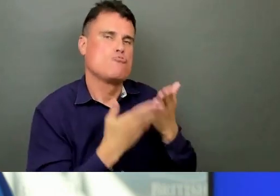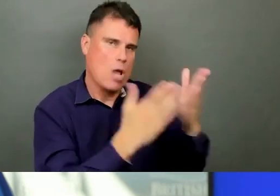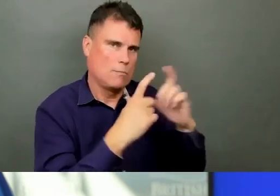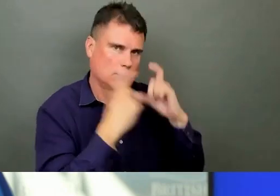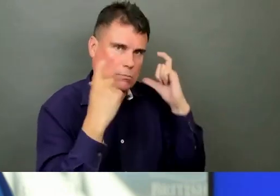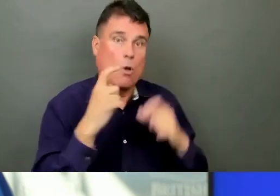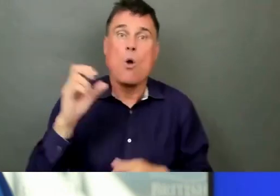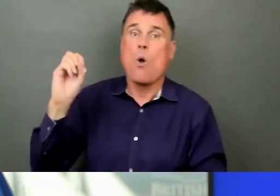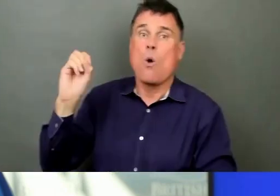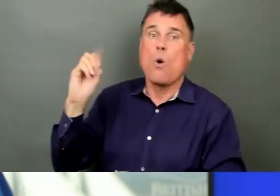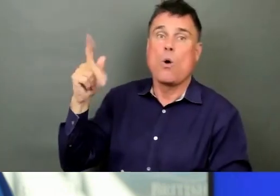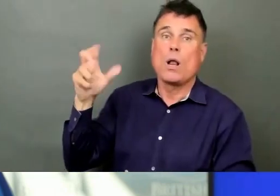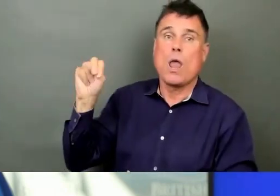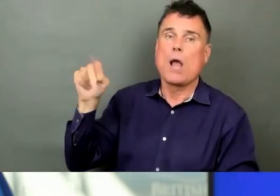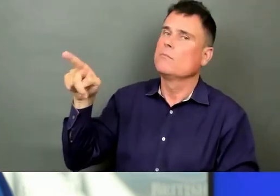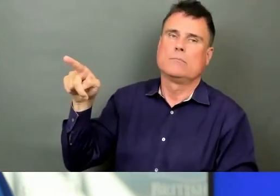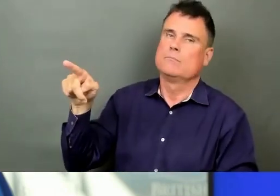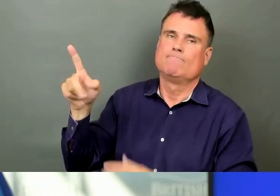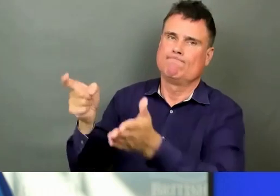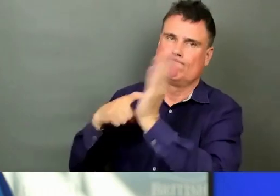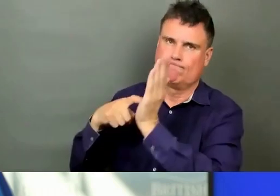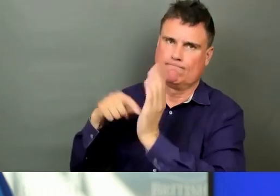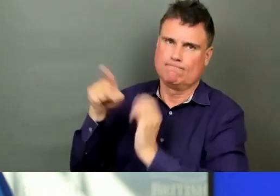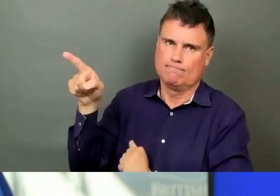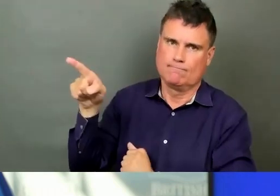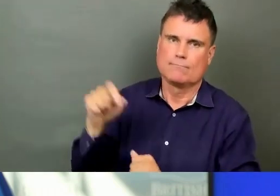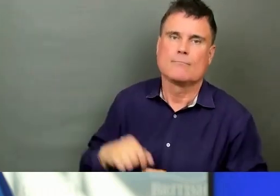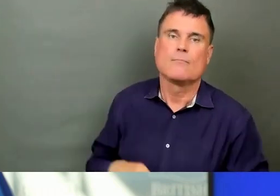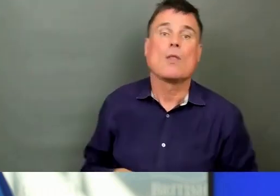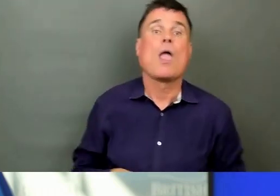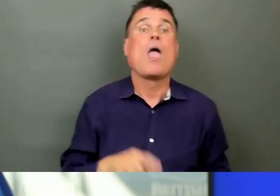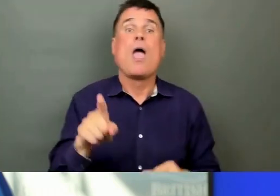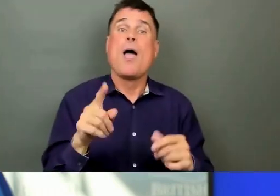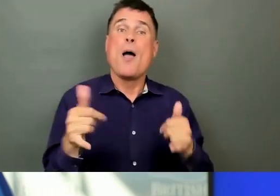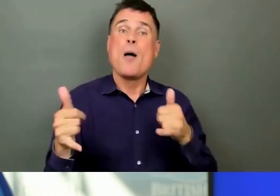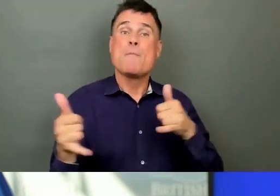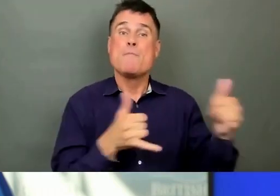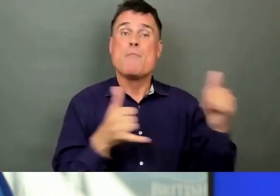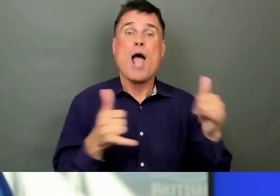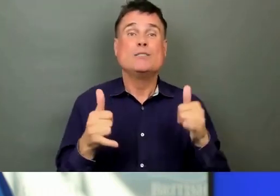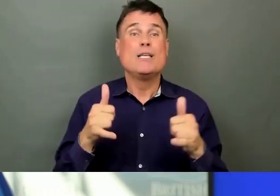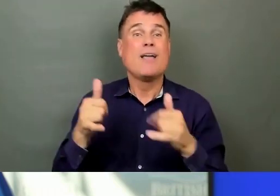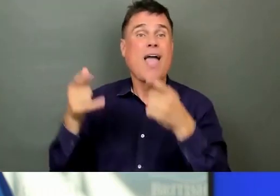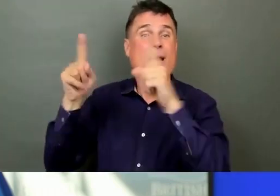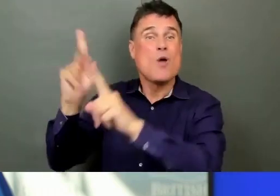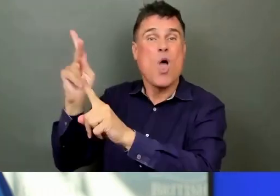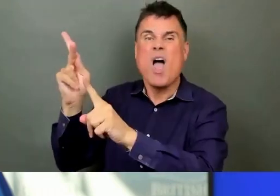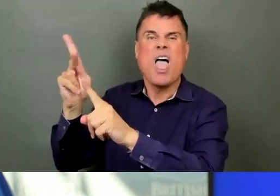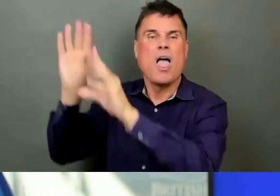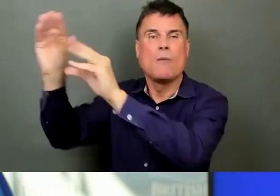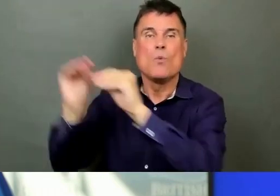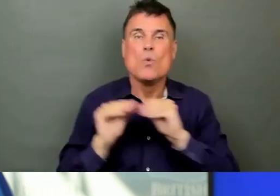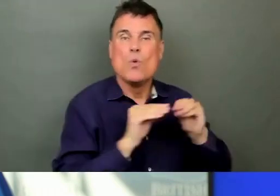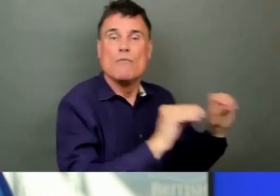everywhere to take steps. And I would expect that we'll do that. Lisa, did you have a follow-up?